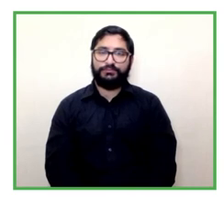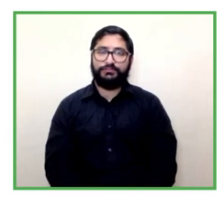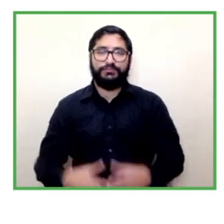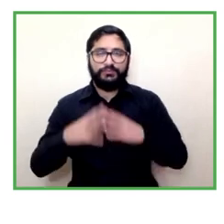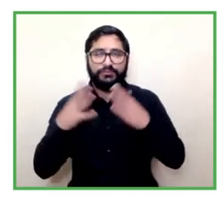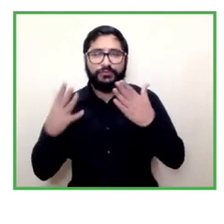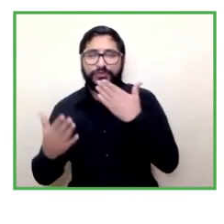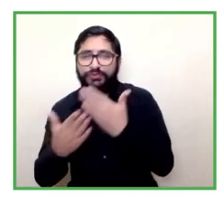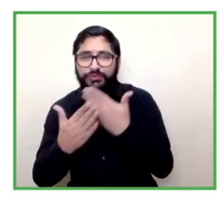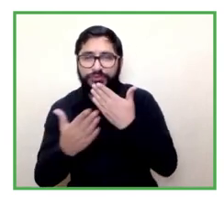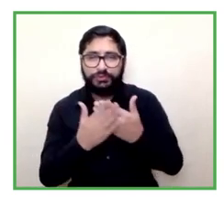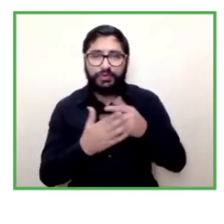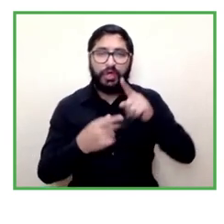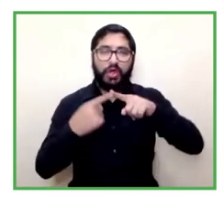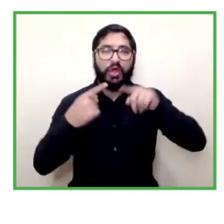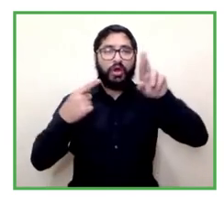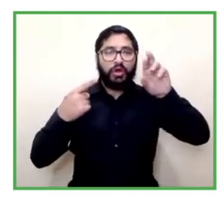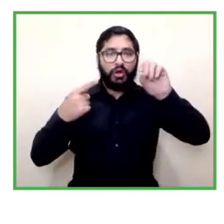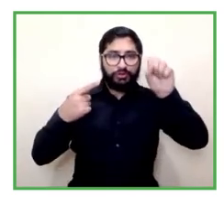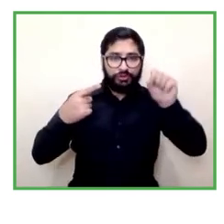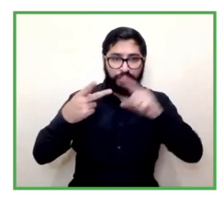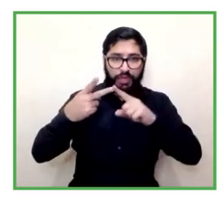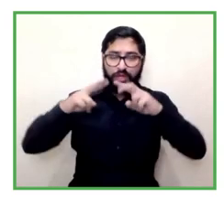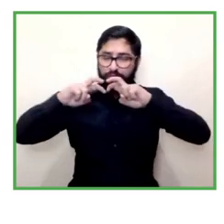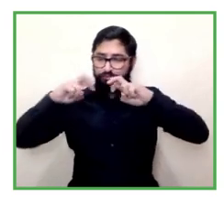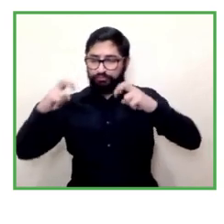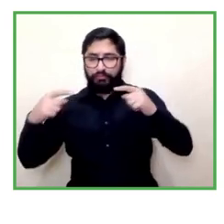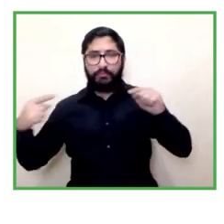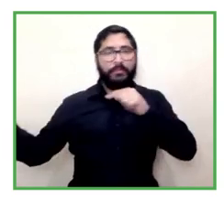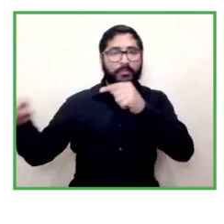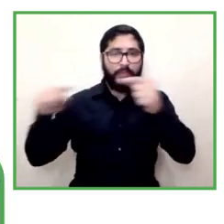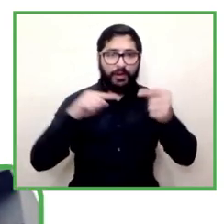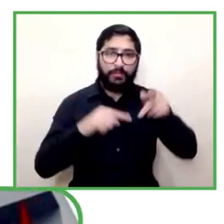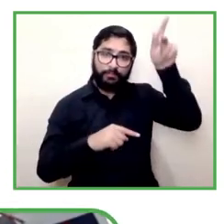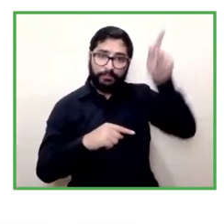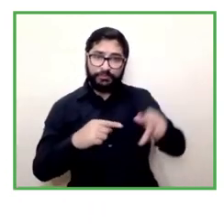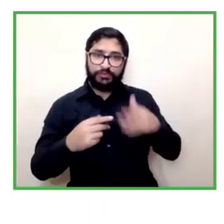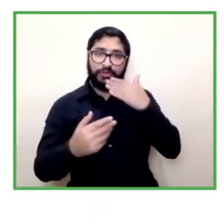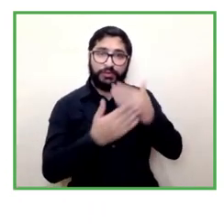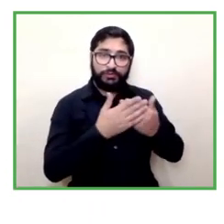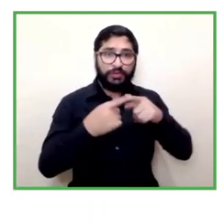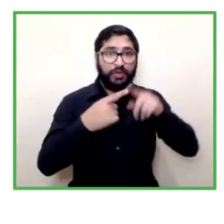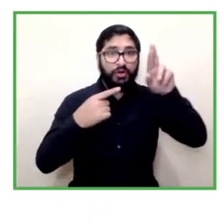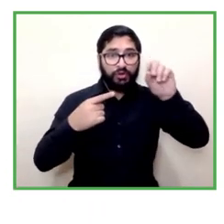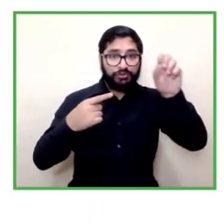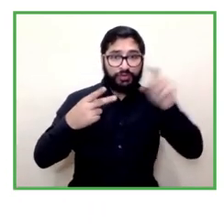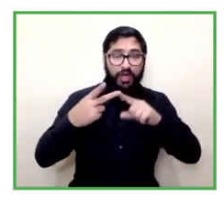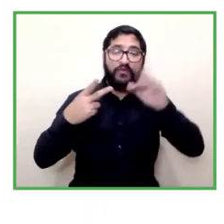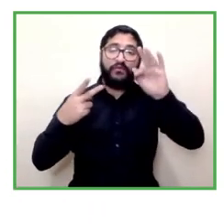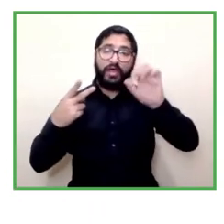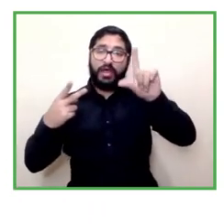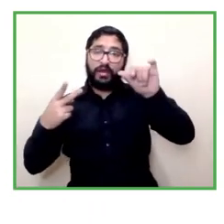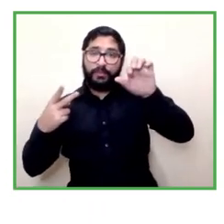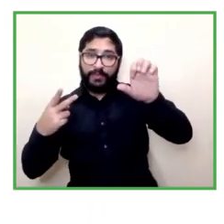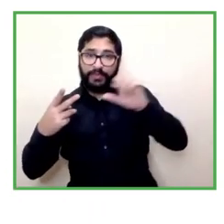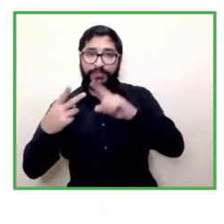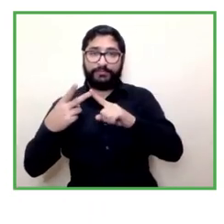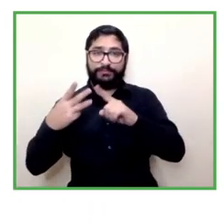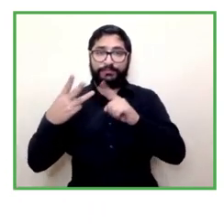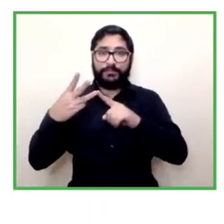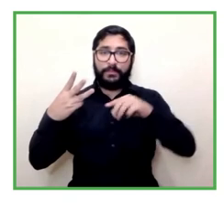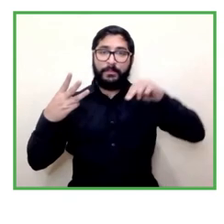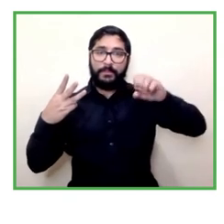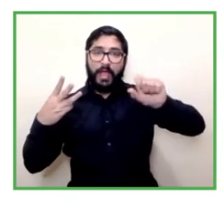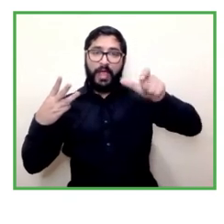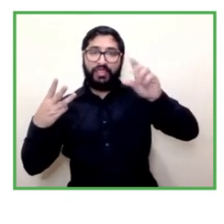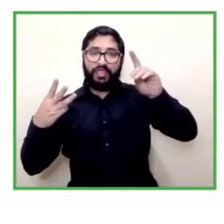Thank you so much. Thanks to the panel members. Thanks, Rosa Maria, Felipe, Cristian, and Magda.